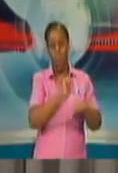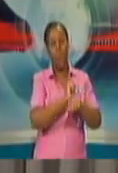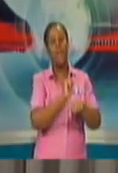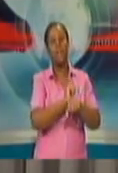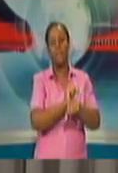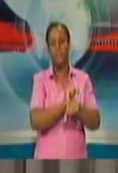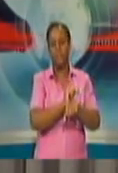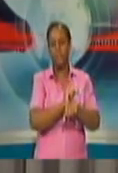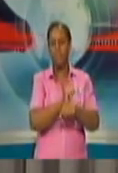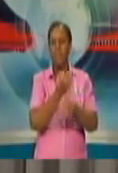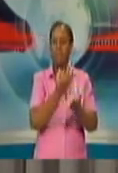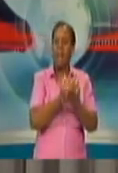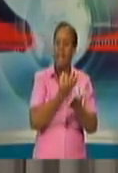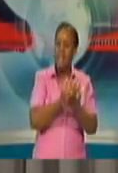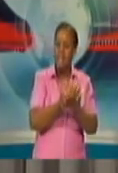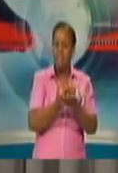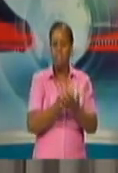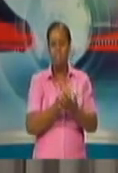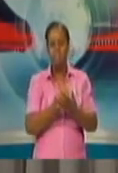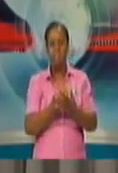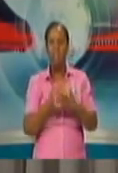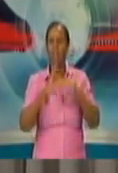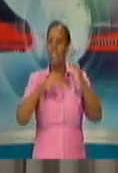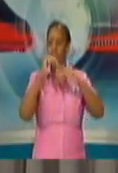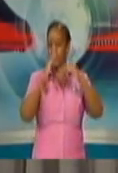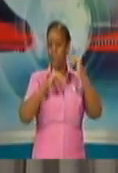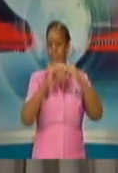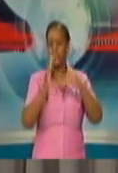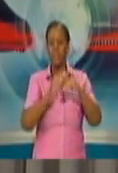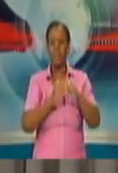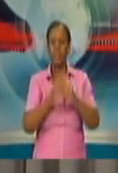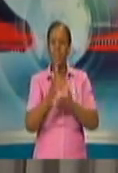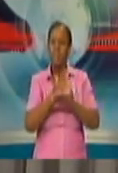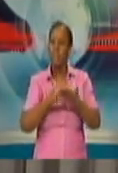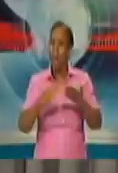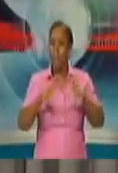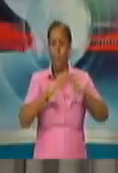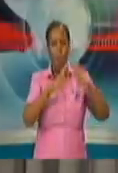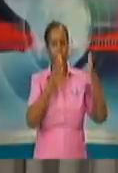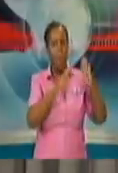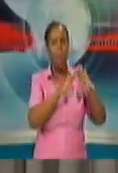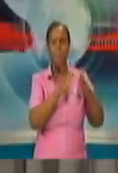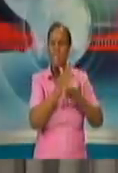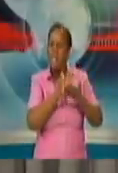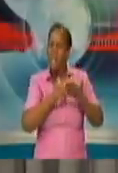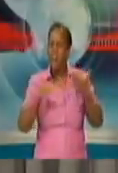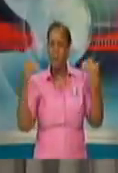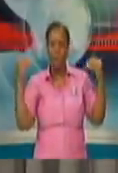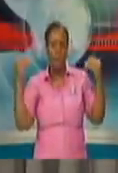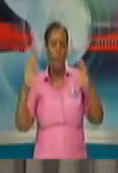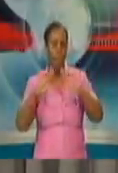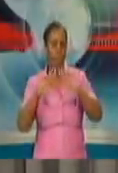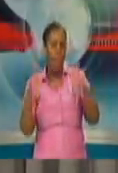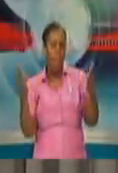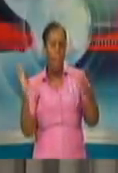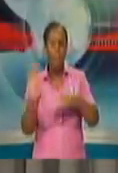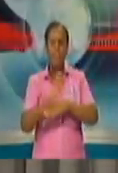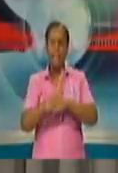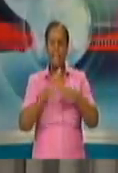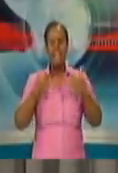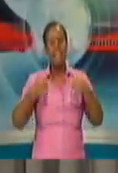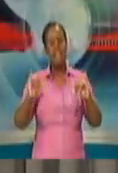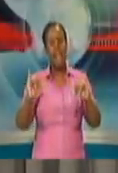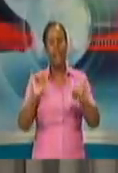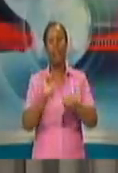insurance activities. Again, there have been some introduced into the hotel retail sector, but there are some of those that are still to come.